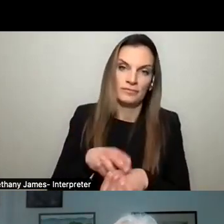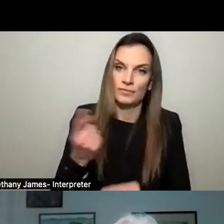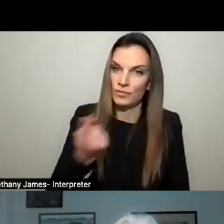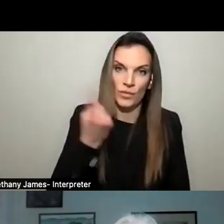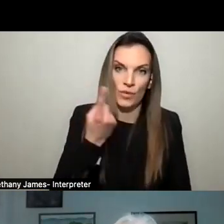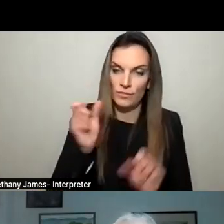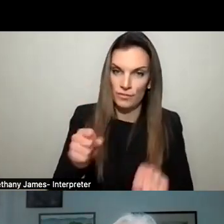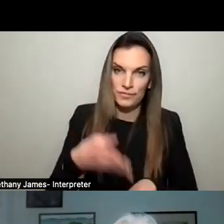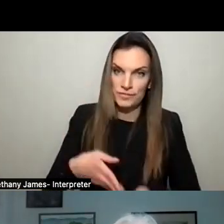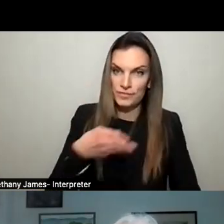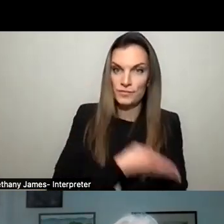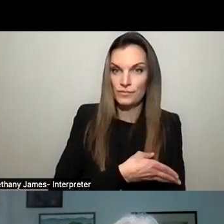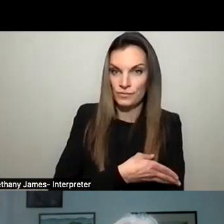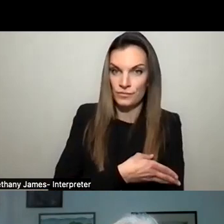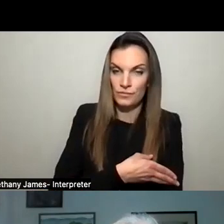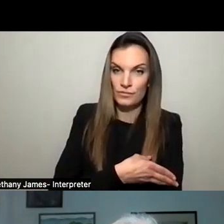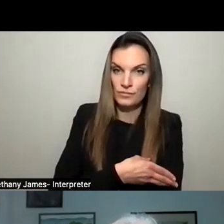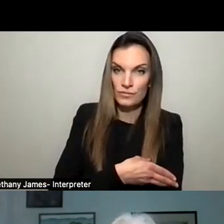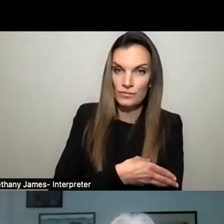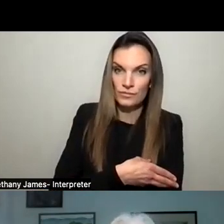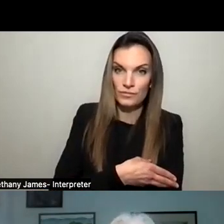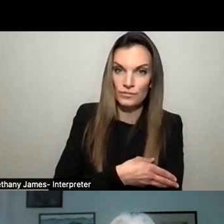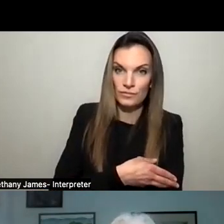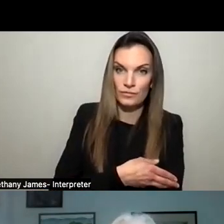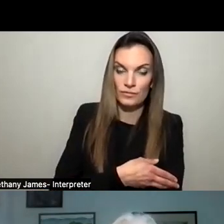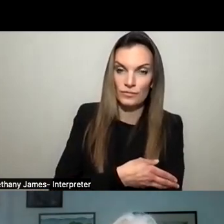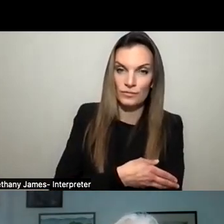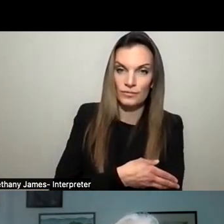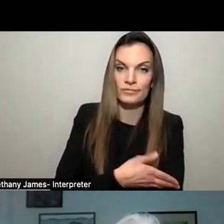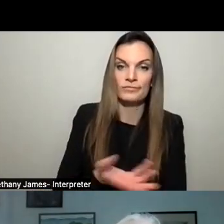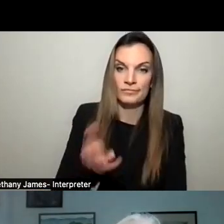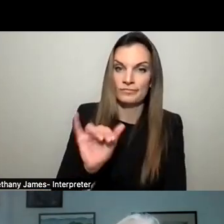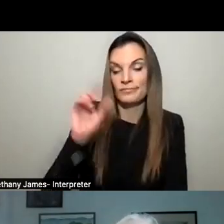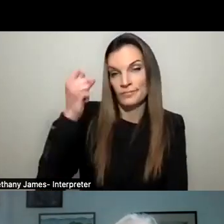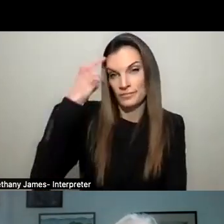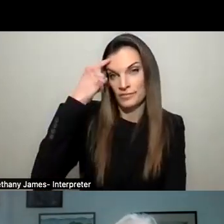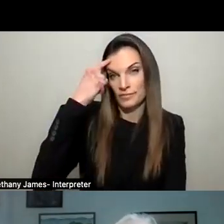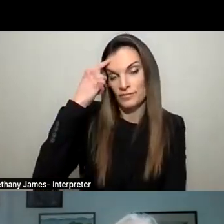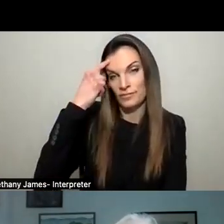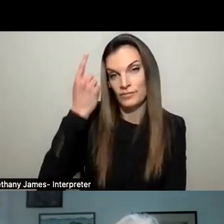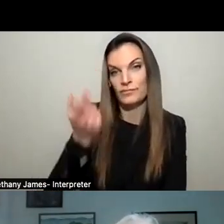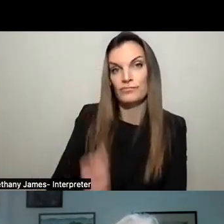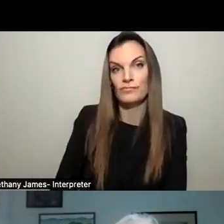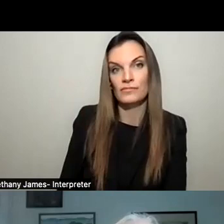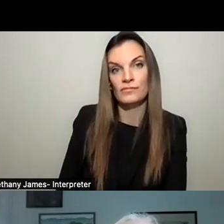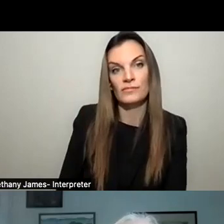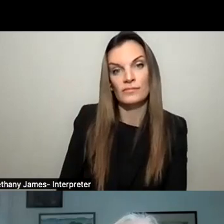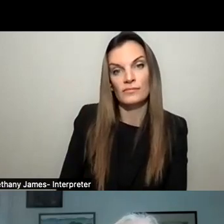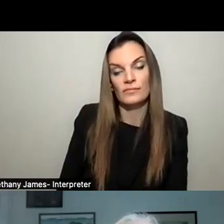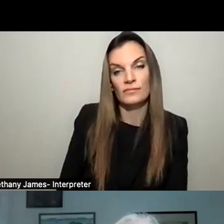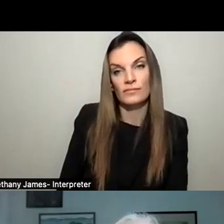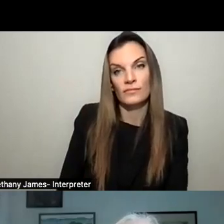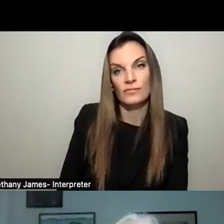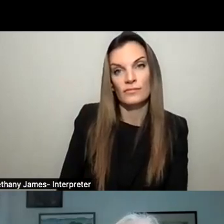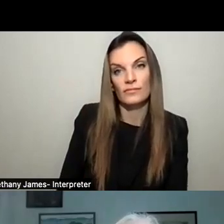room for improvement in any part of the village, uh, including in its governments. Um, the, um, some of the